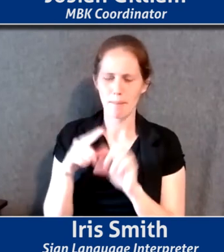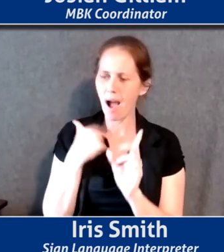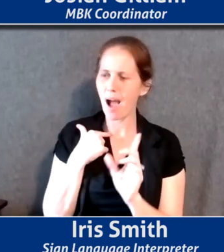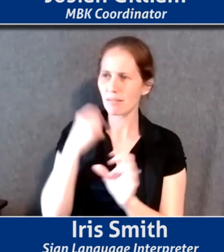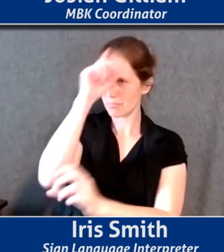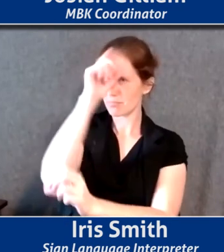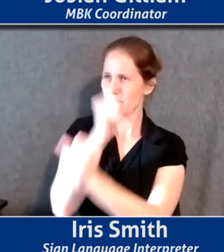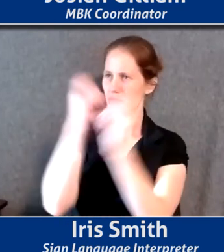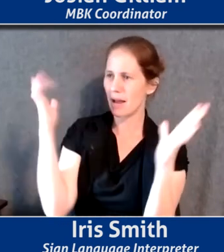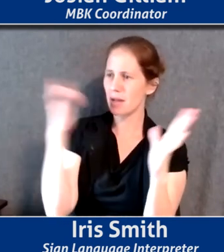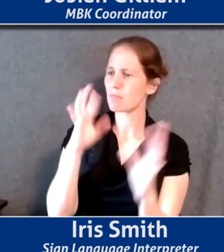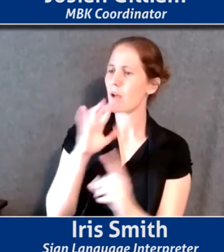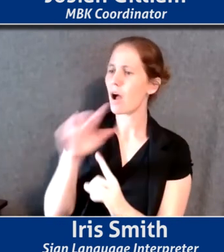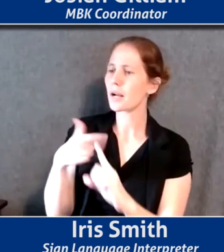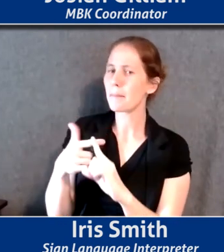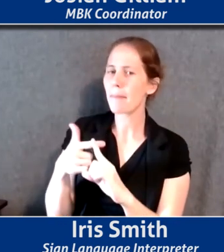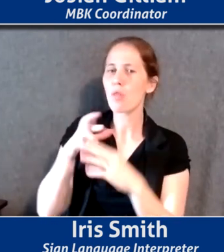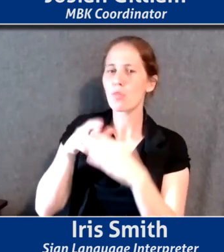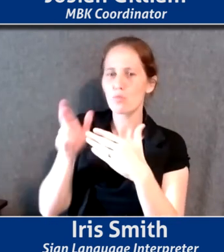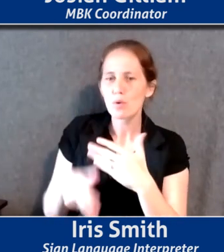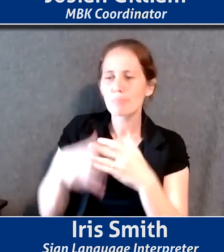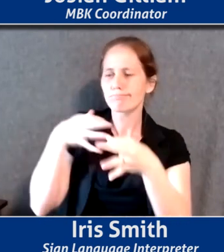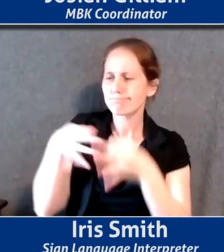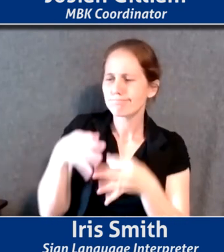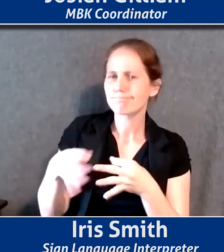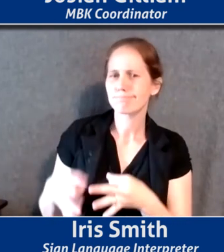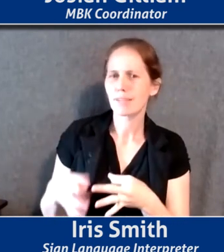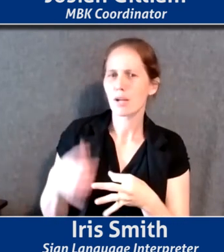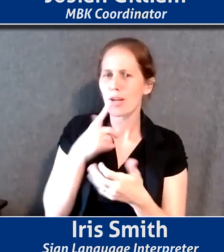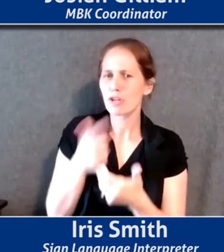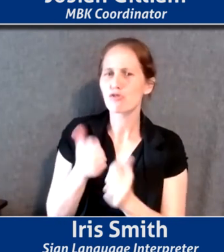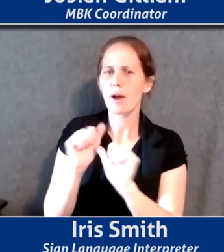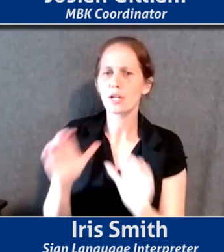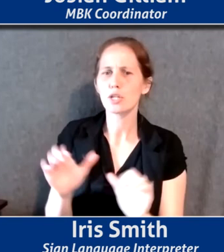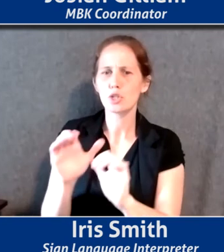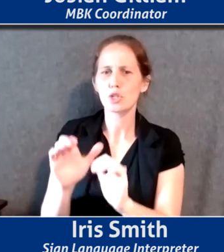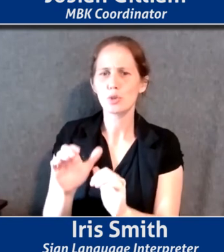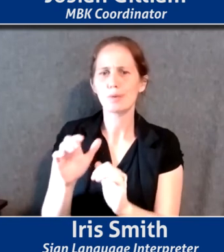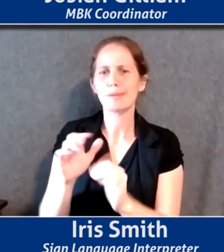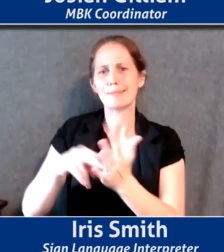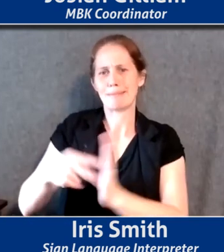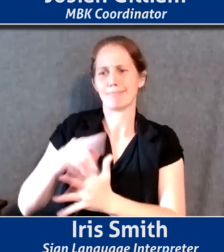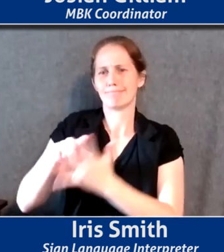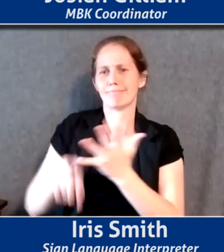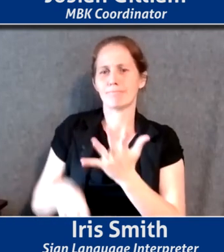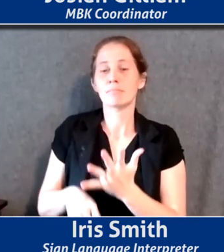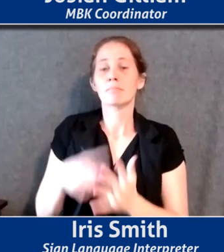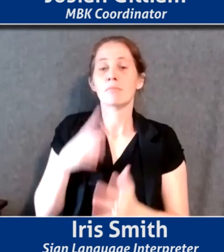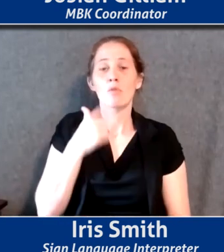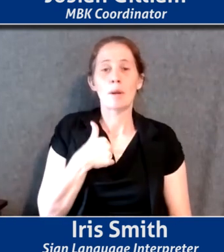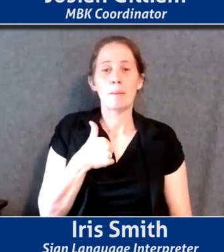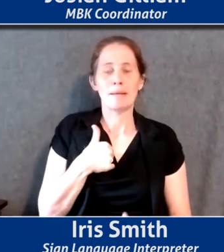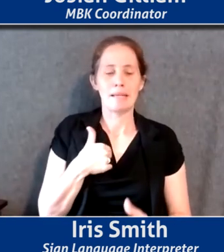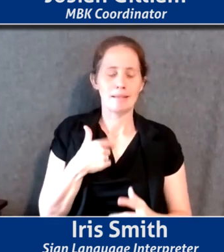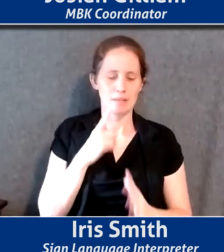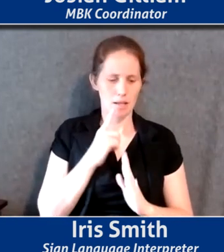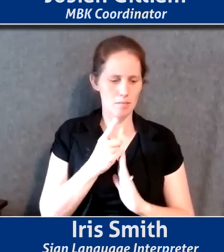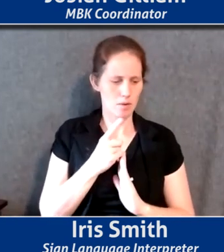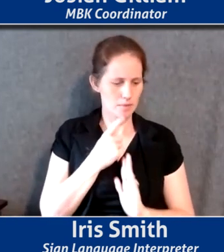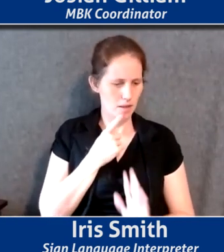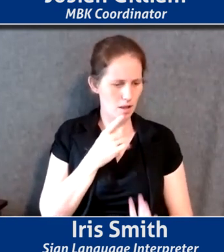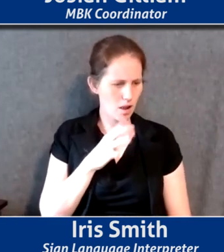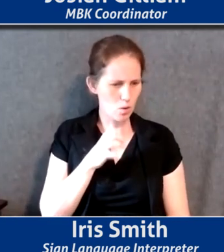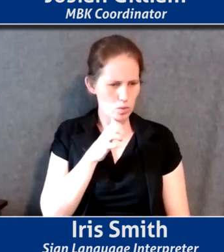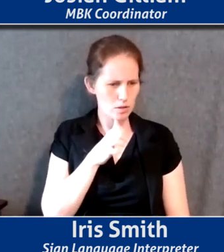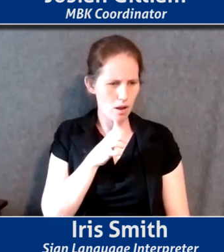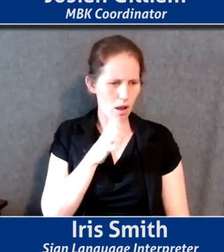to them about the gender equity report and explaining what it, what it, what it attempts to do and what it says. And then for me, it's like this moment of saying, this is not prophecy